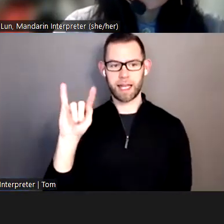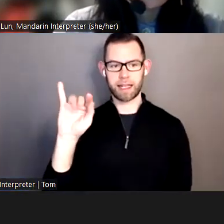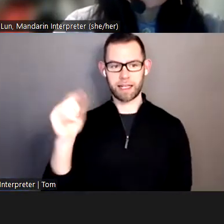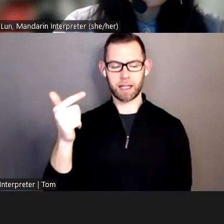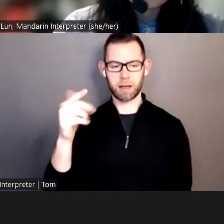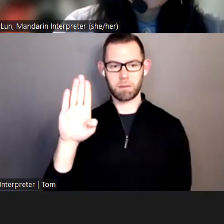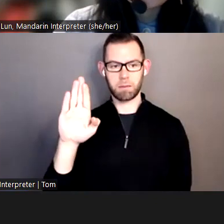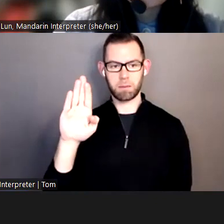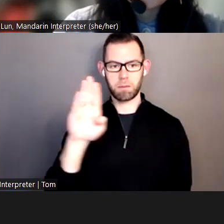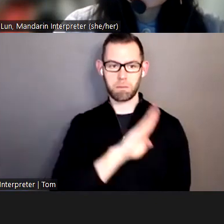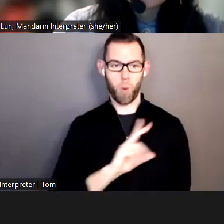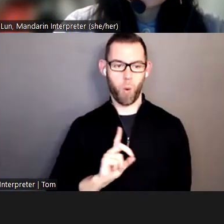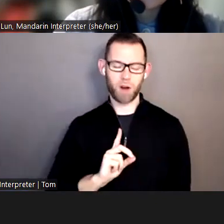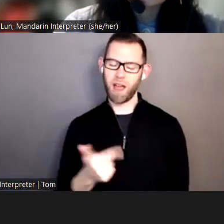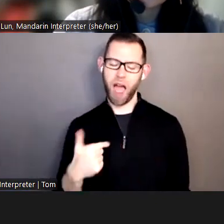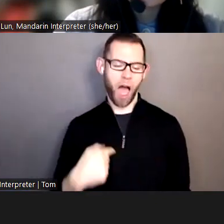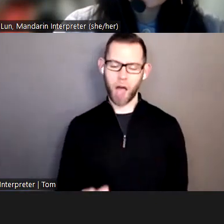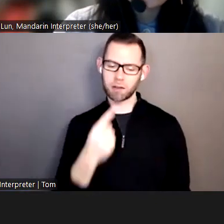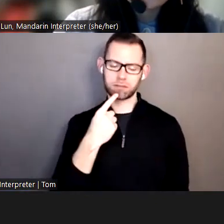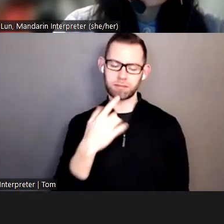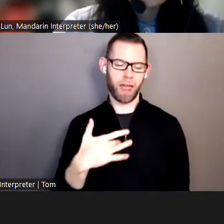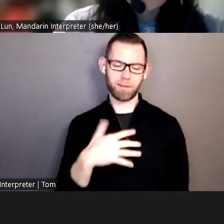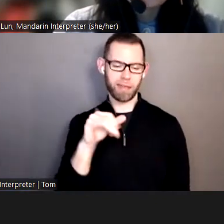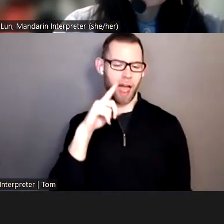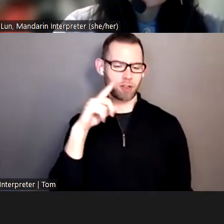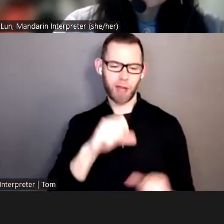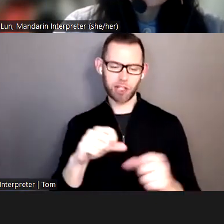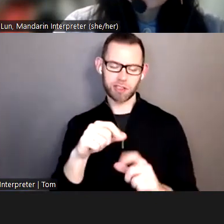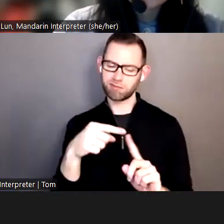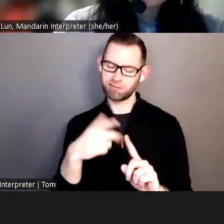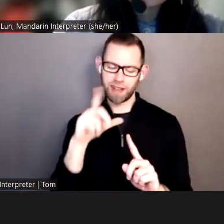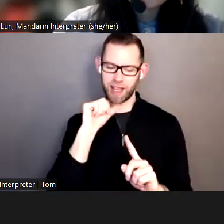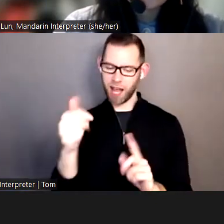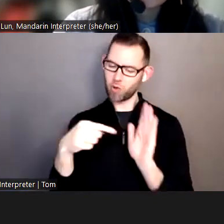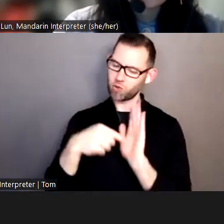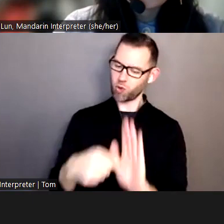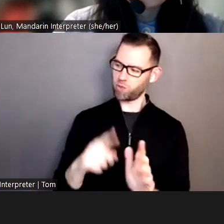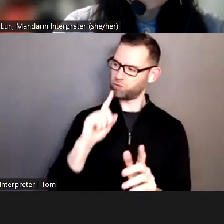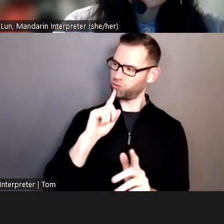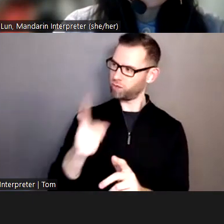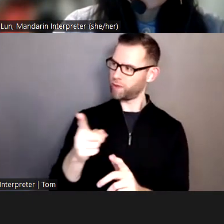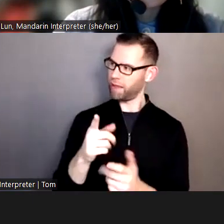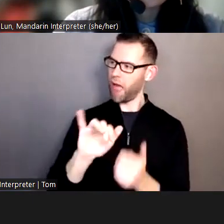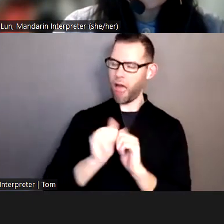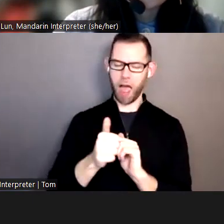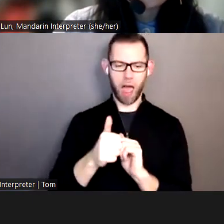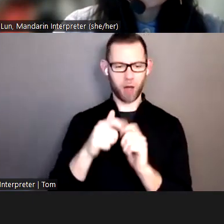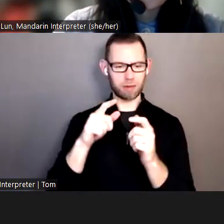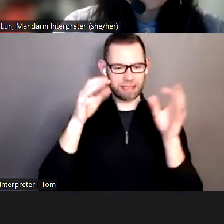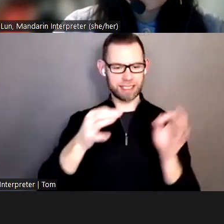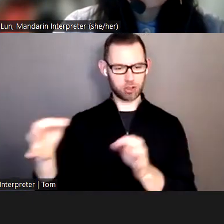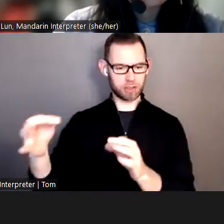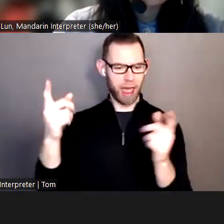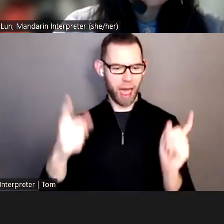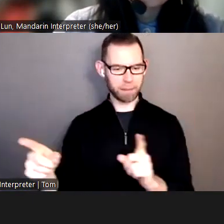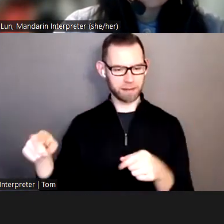It doesn't reflect any real change to how decisions are currently made, and we have seen time and again the